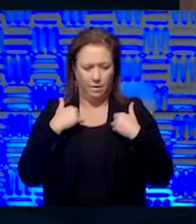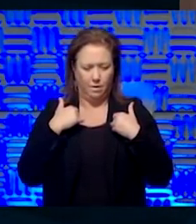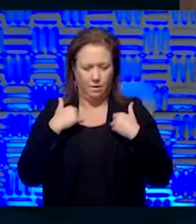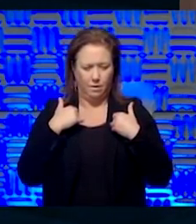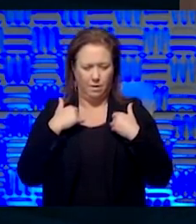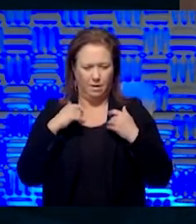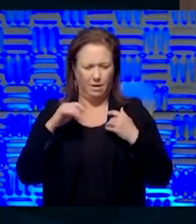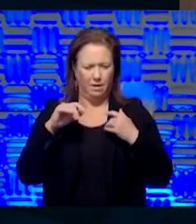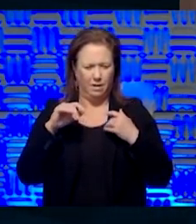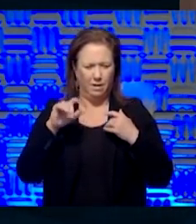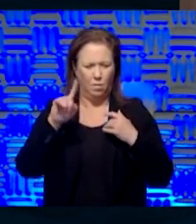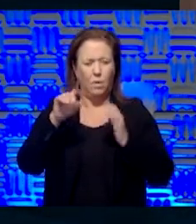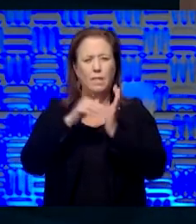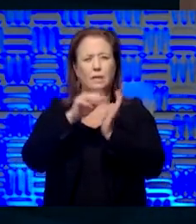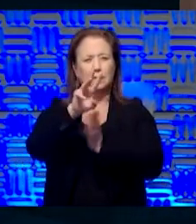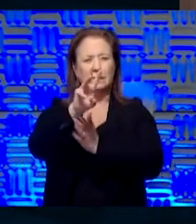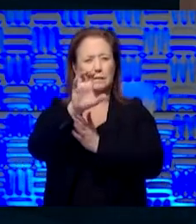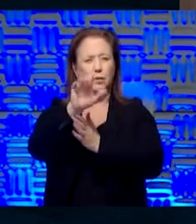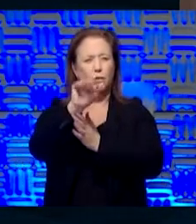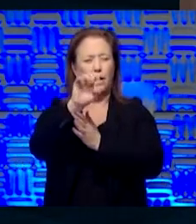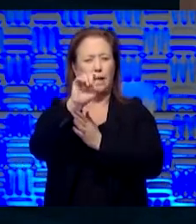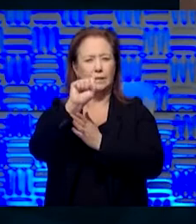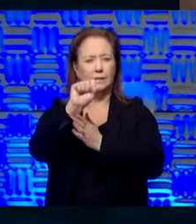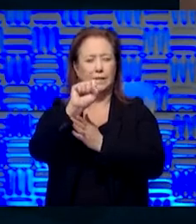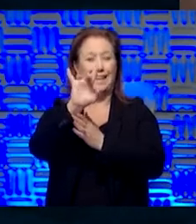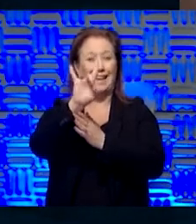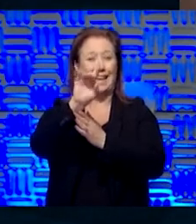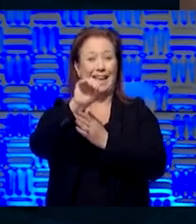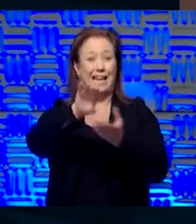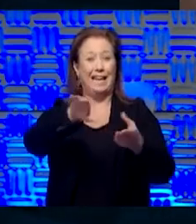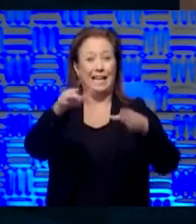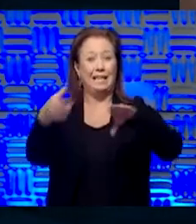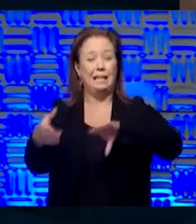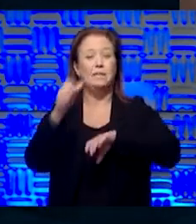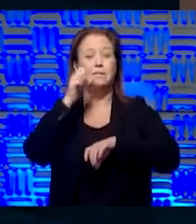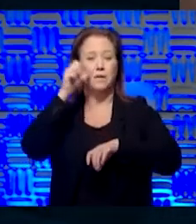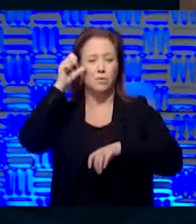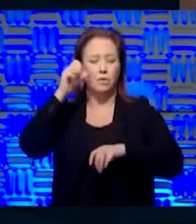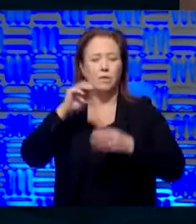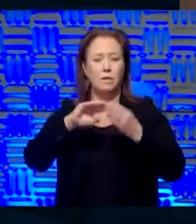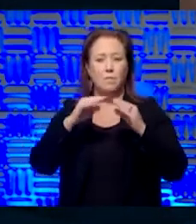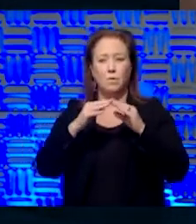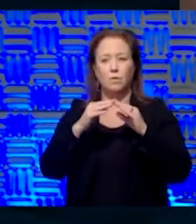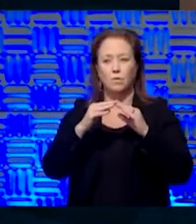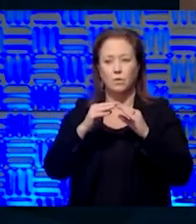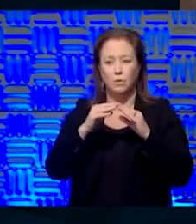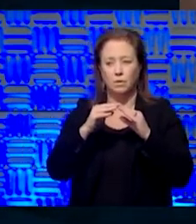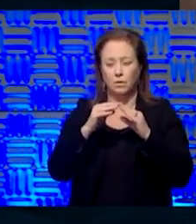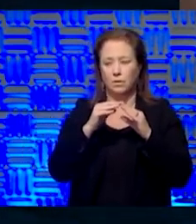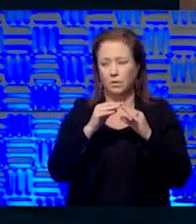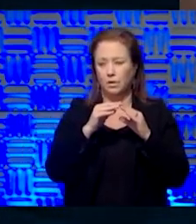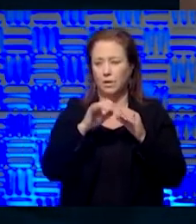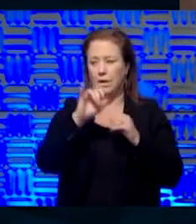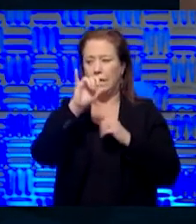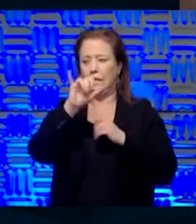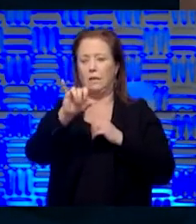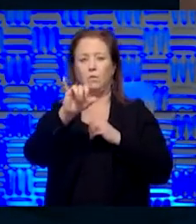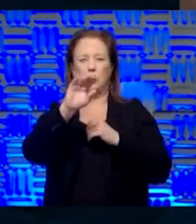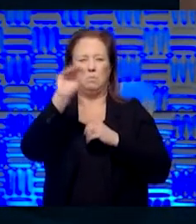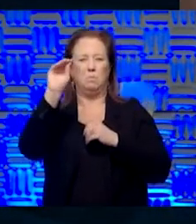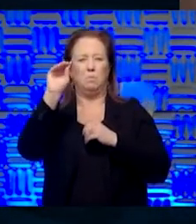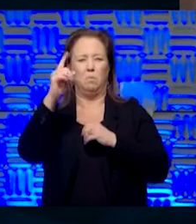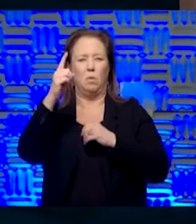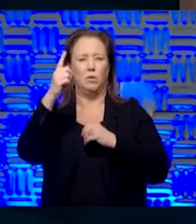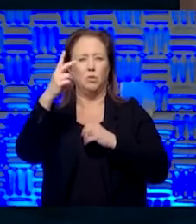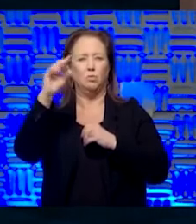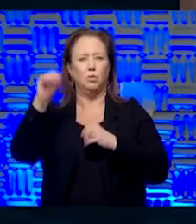just short of 1600 cases and 80 deaths. That was yesterday's numbers. And that was within, that was within a percent or two